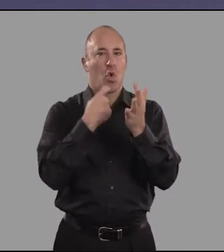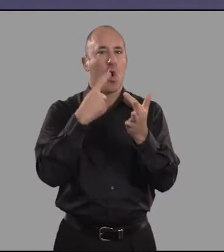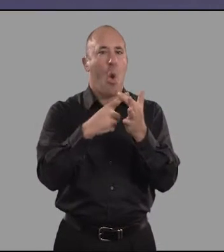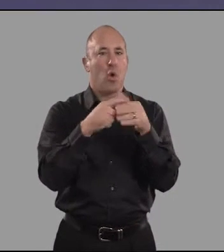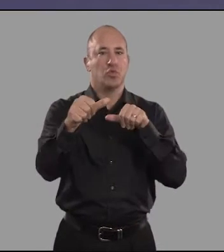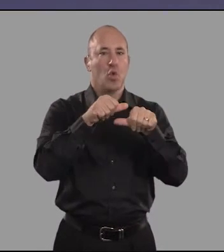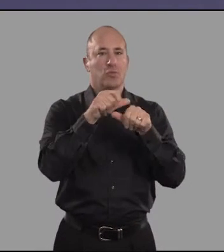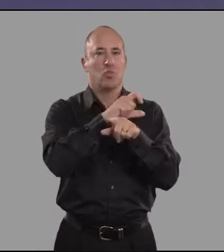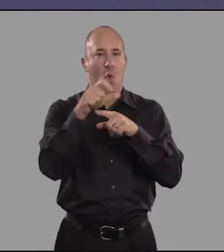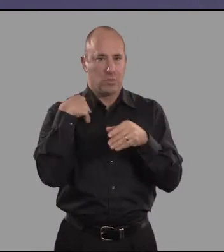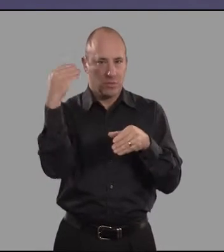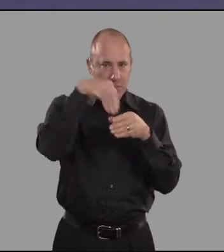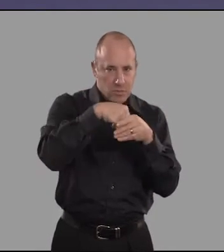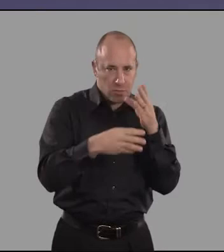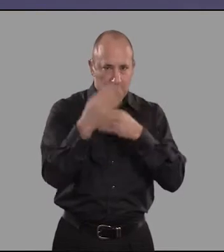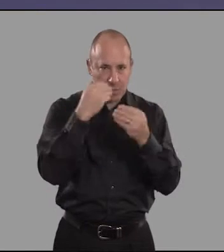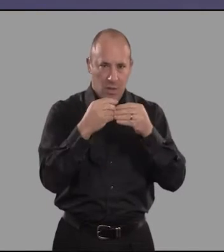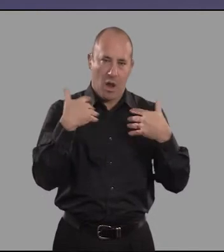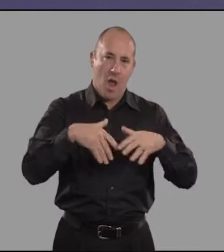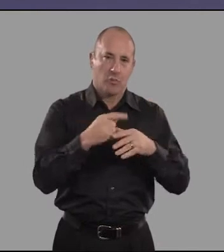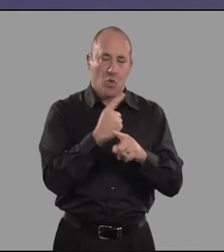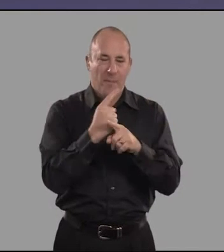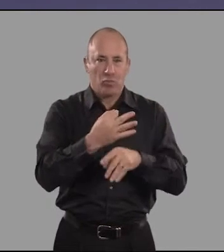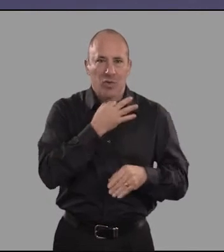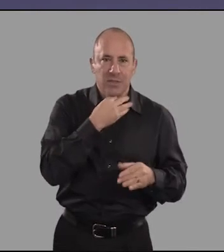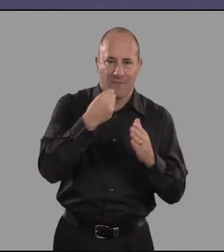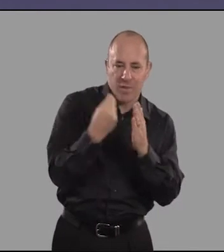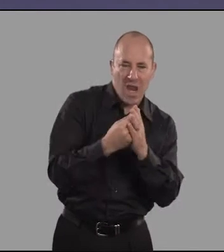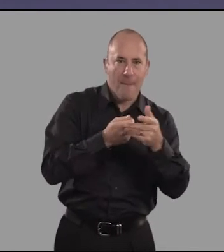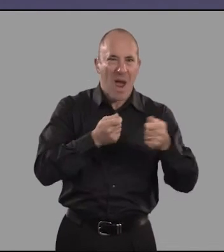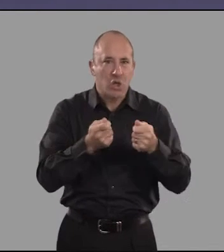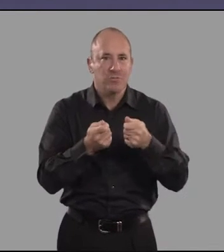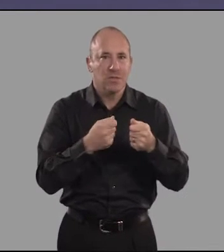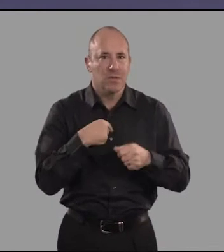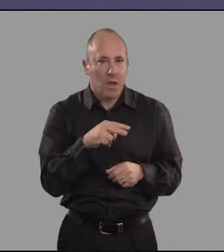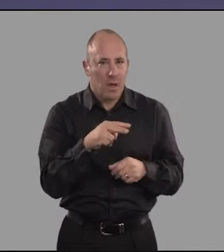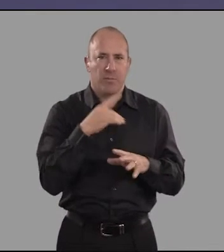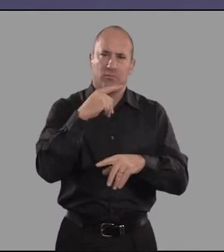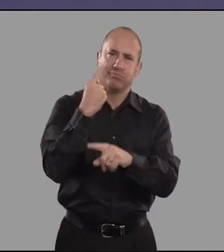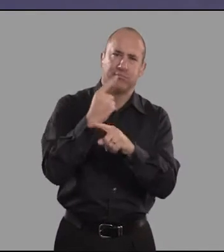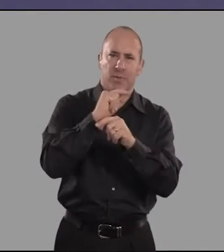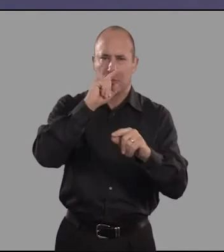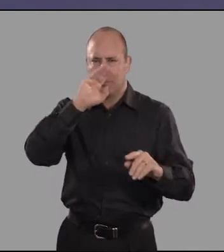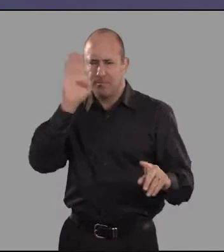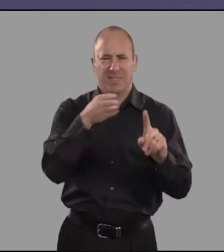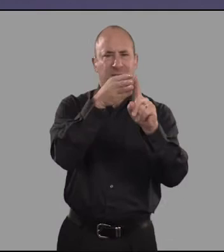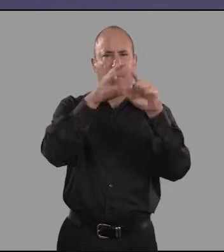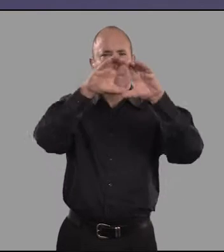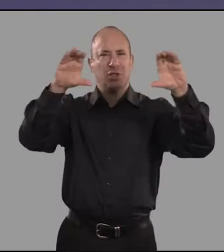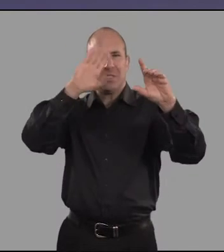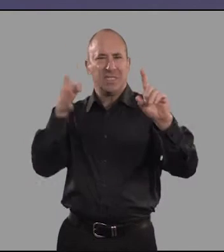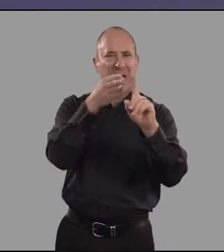I had was the Claw Short course. In a particular session, which was about risk, finance and management, there was a talk about mission statements.